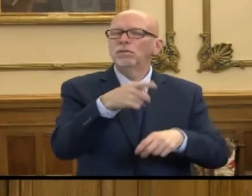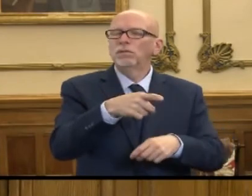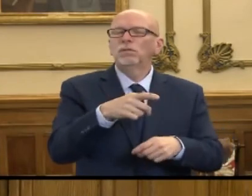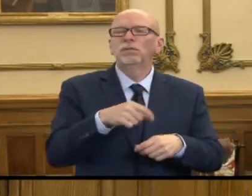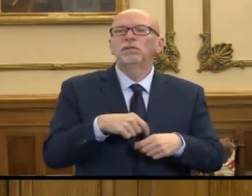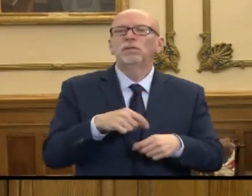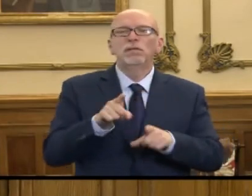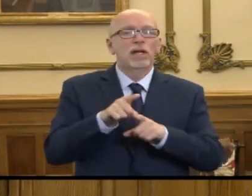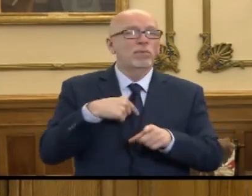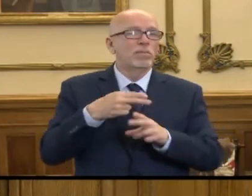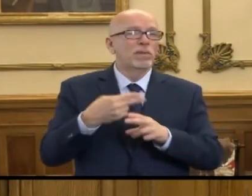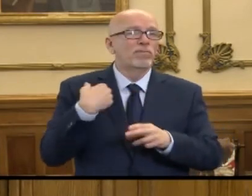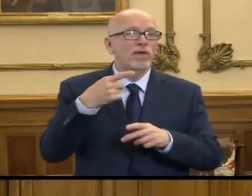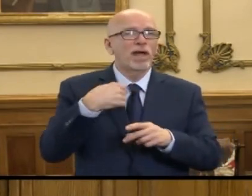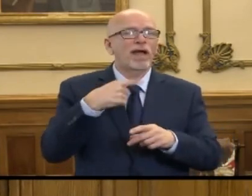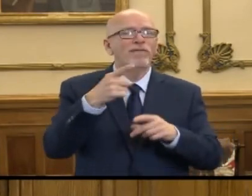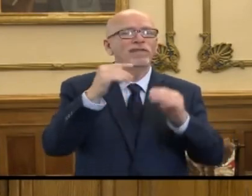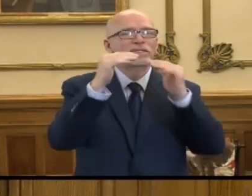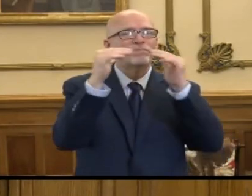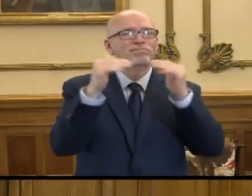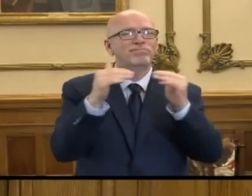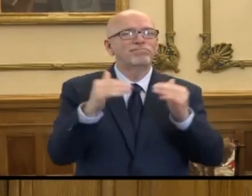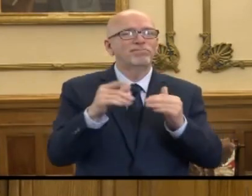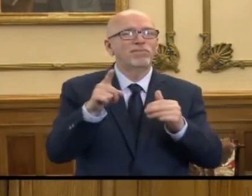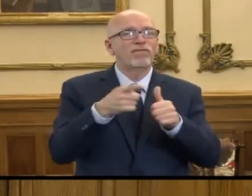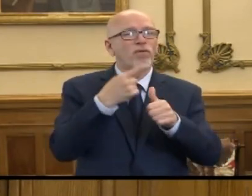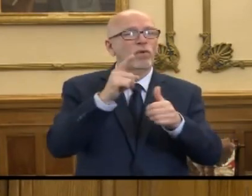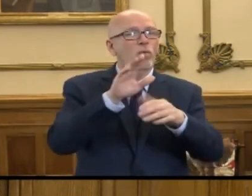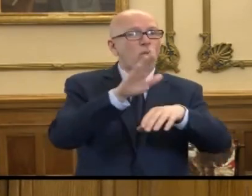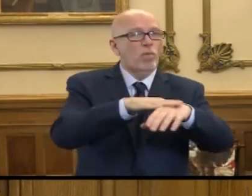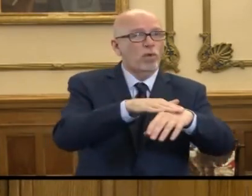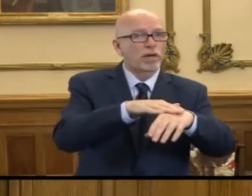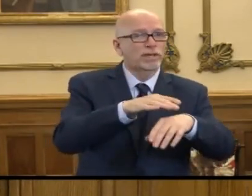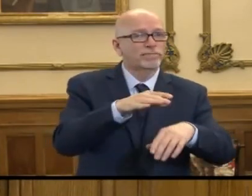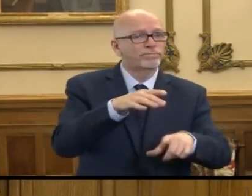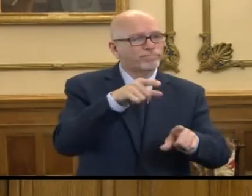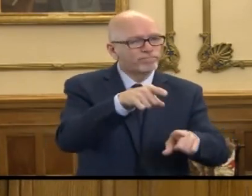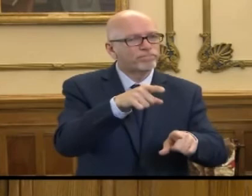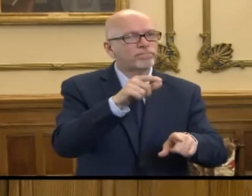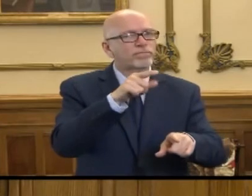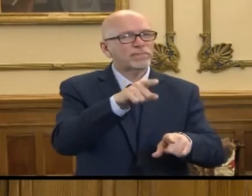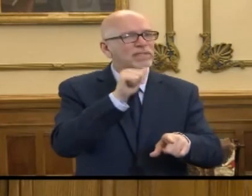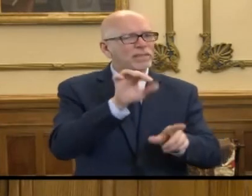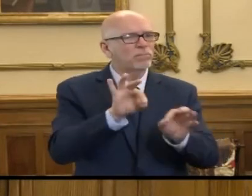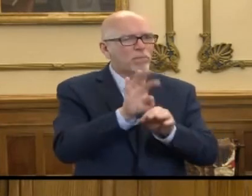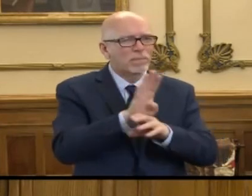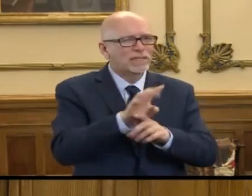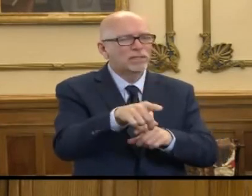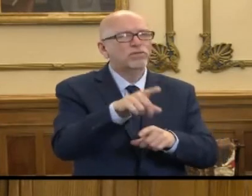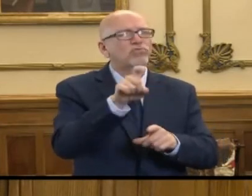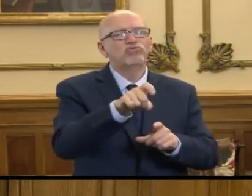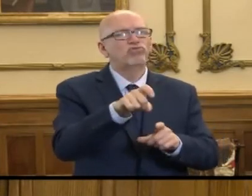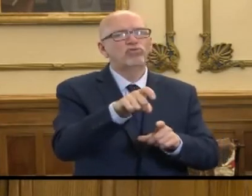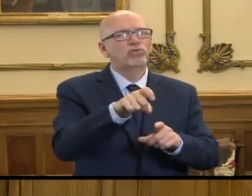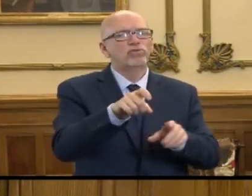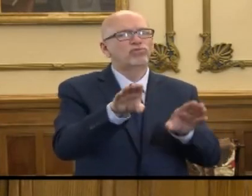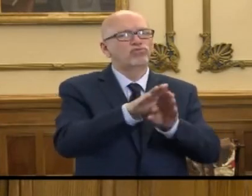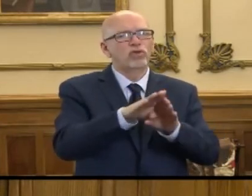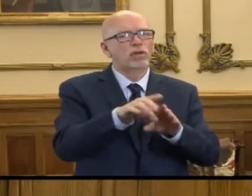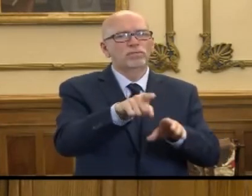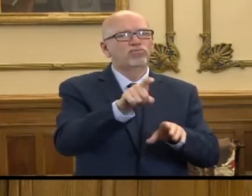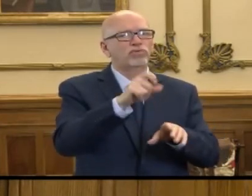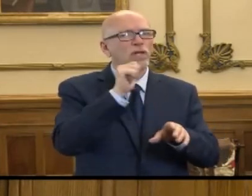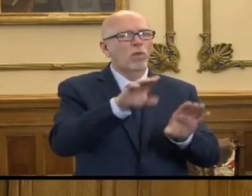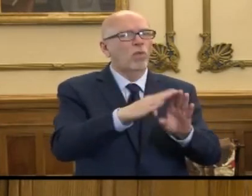we've mentioned before, it's a tiered step approach. First, it's a warning. Hey, you're not an essential business. You really should shut your doors.